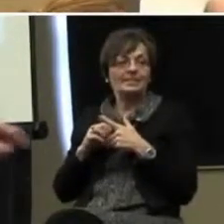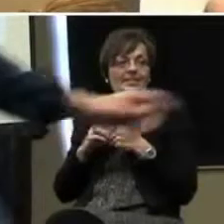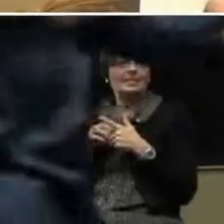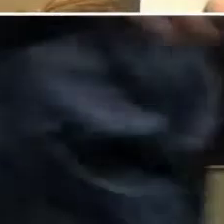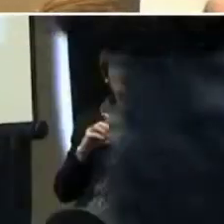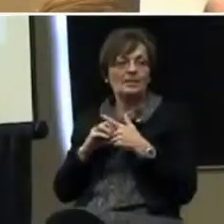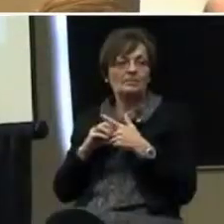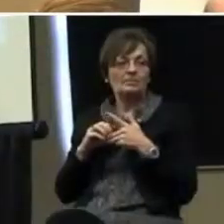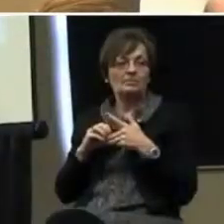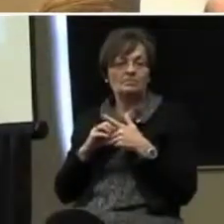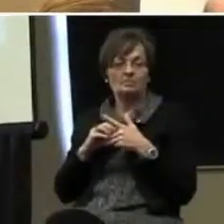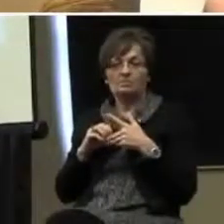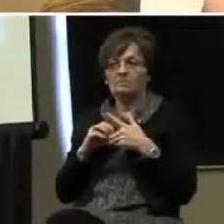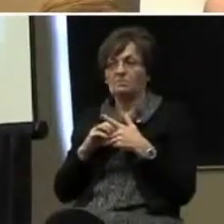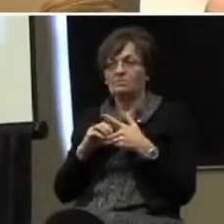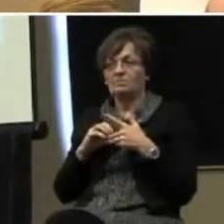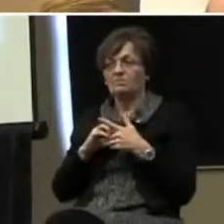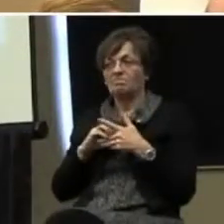move a purse over?